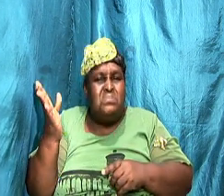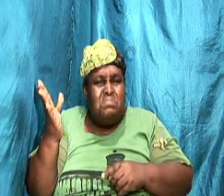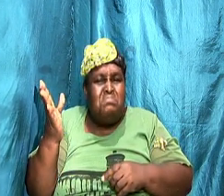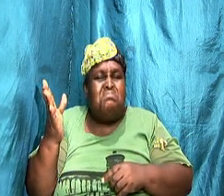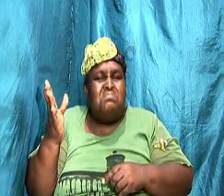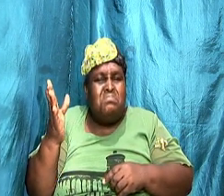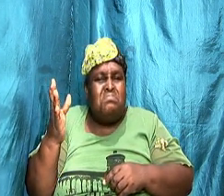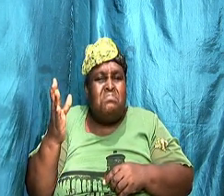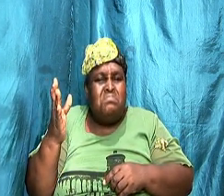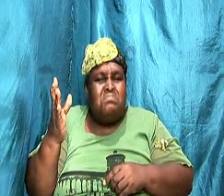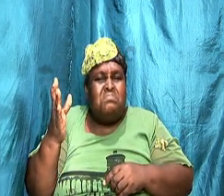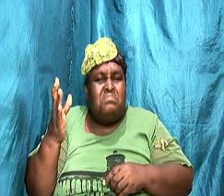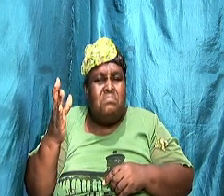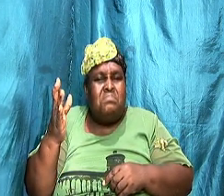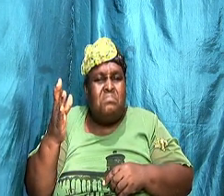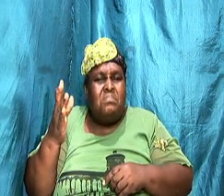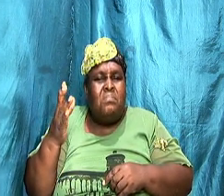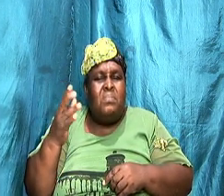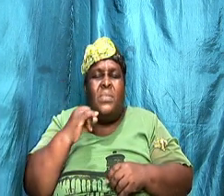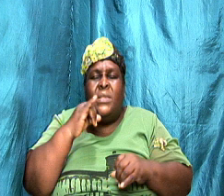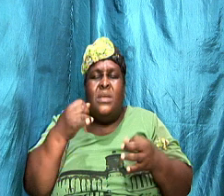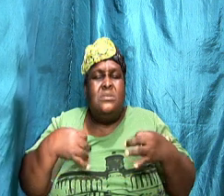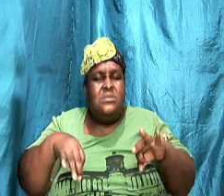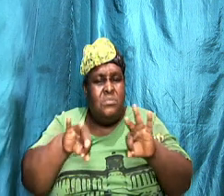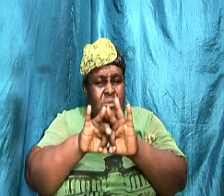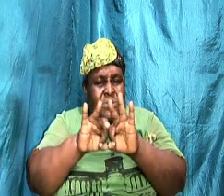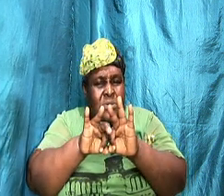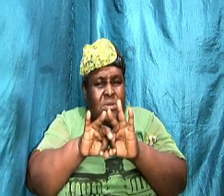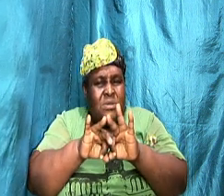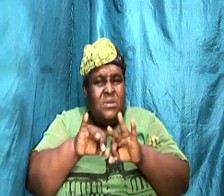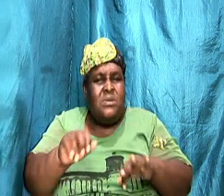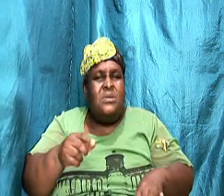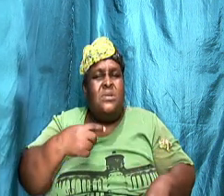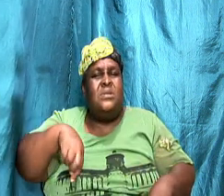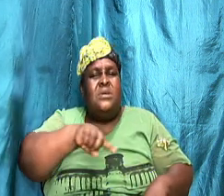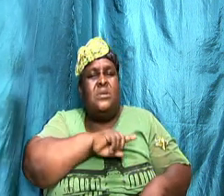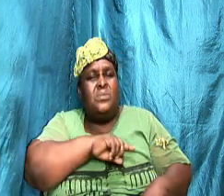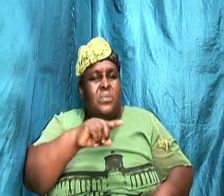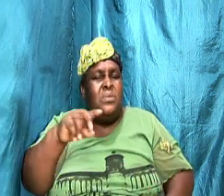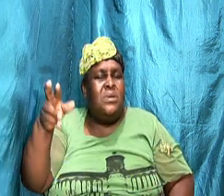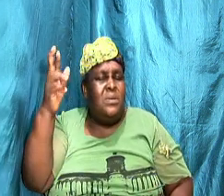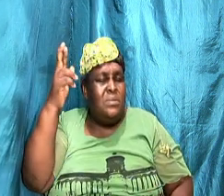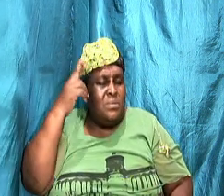you know is important that we recognize